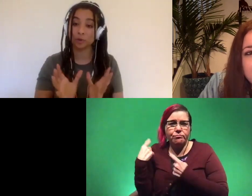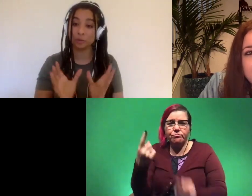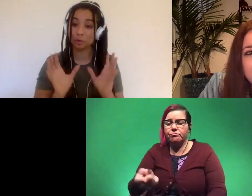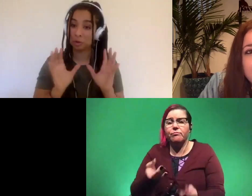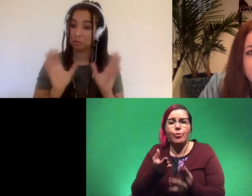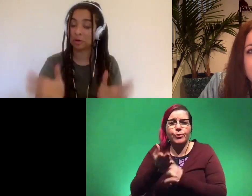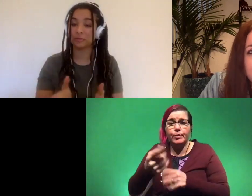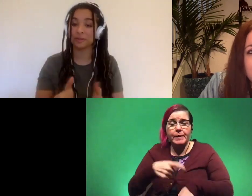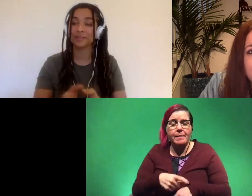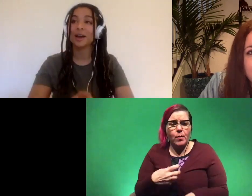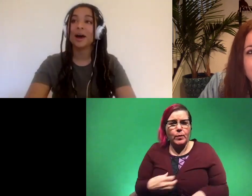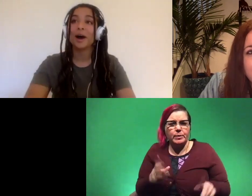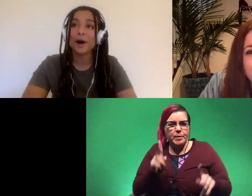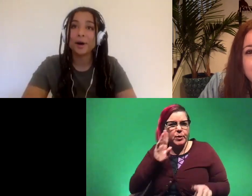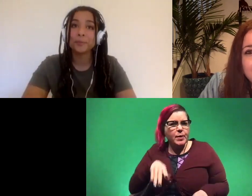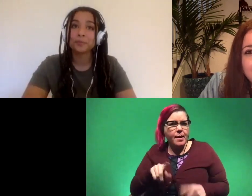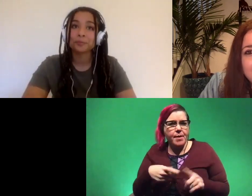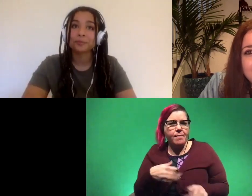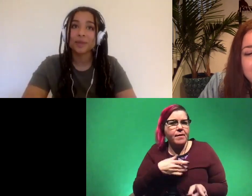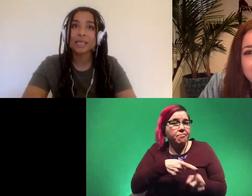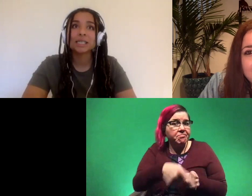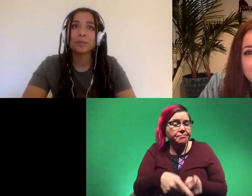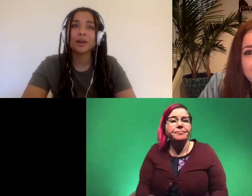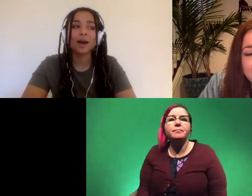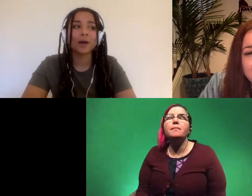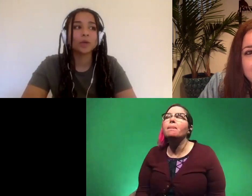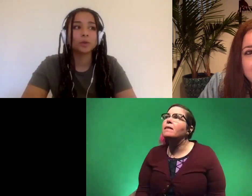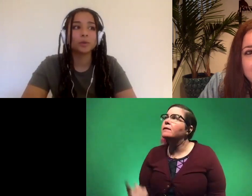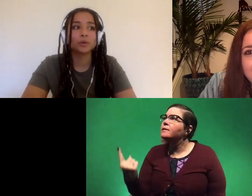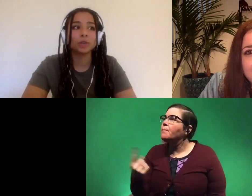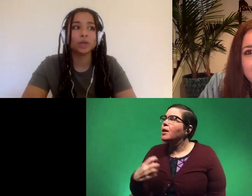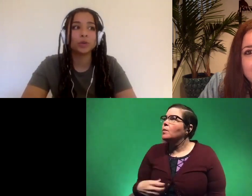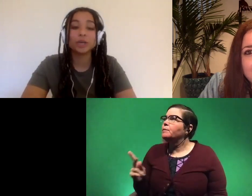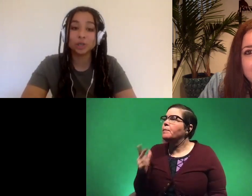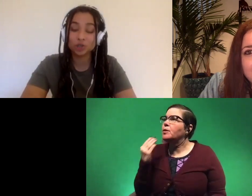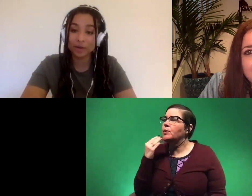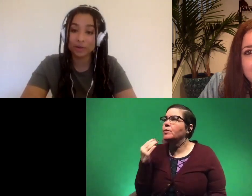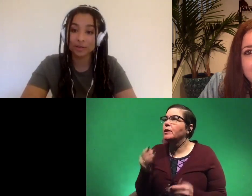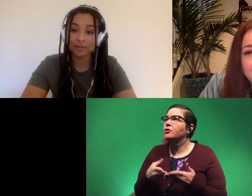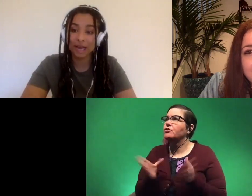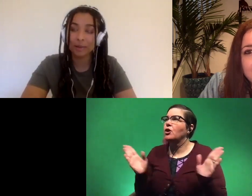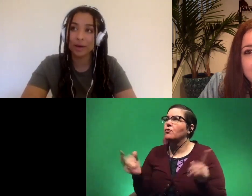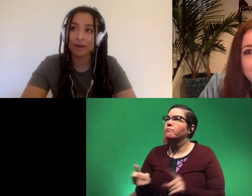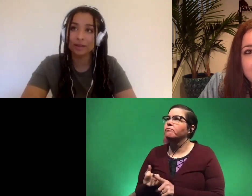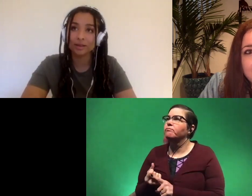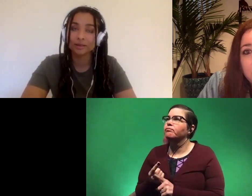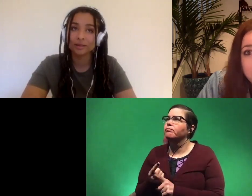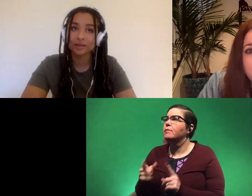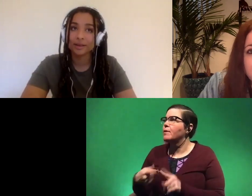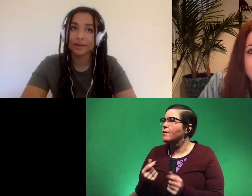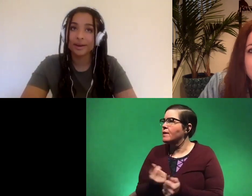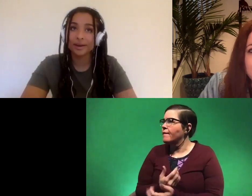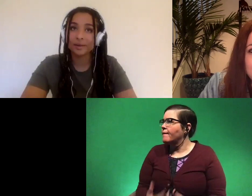i really wish people would know about our field um something i wish people knew in general like about anything